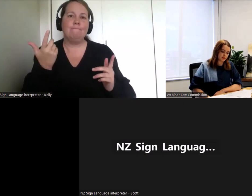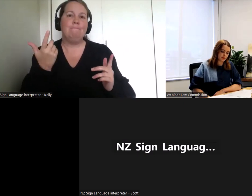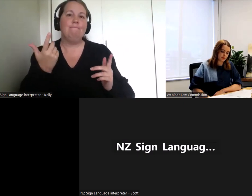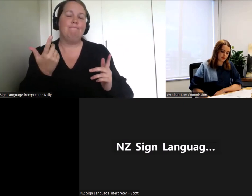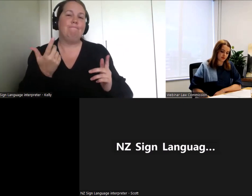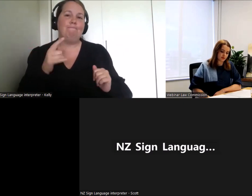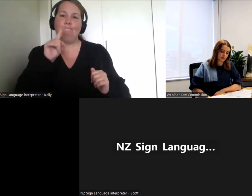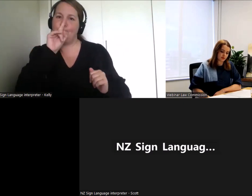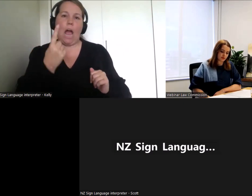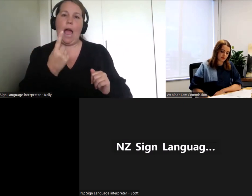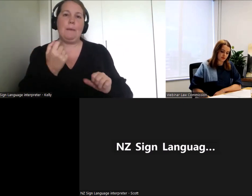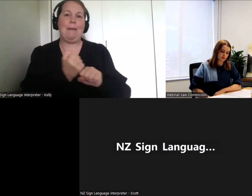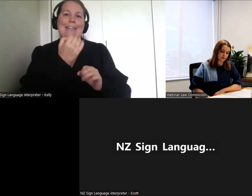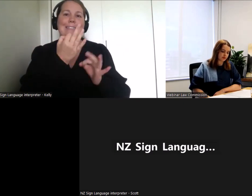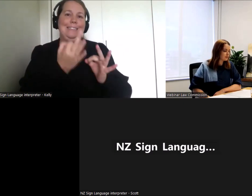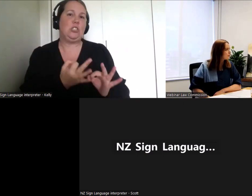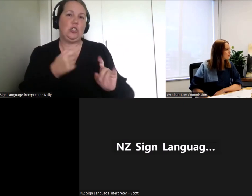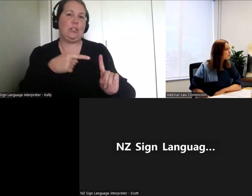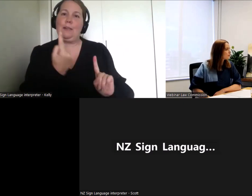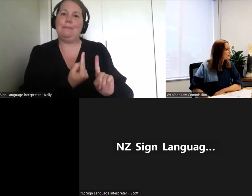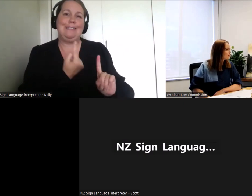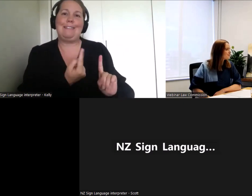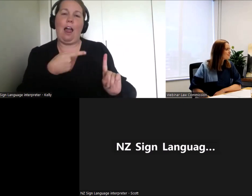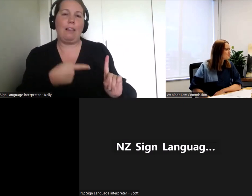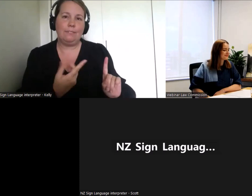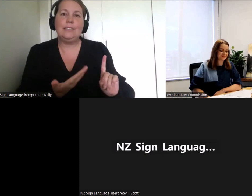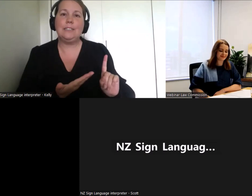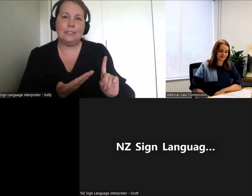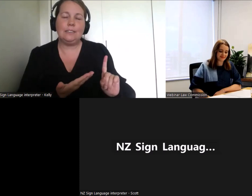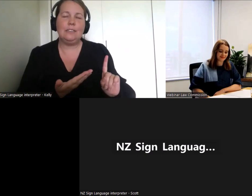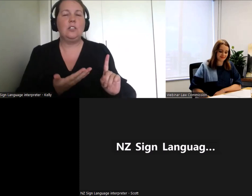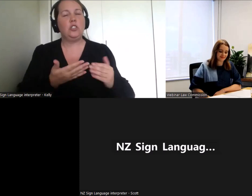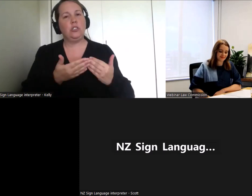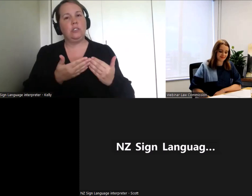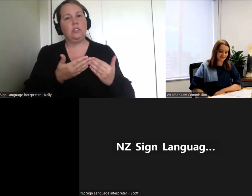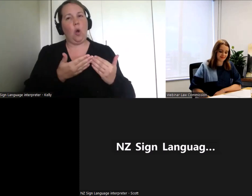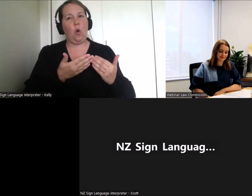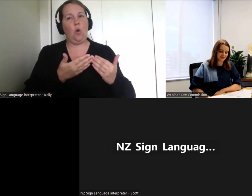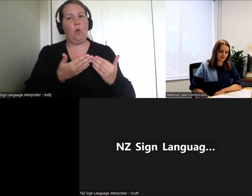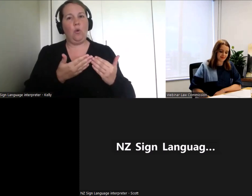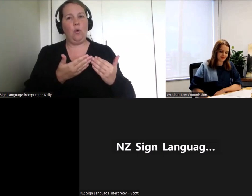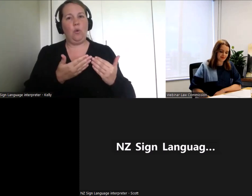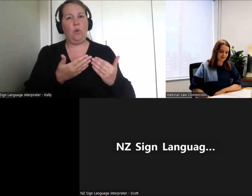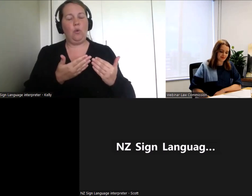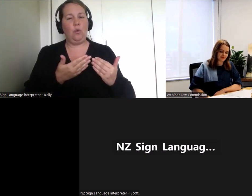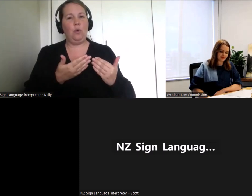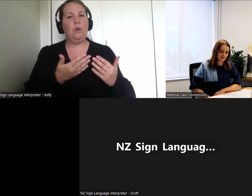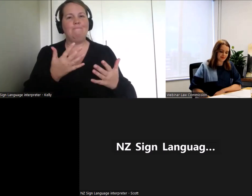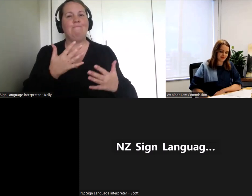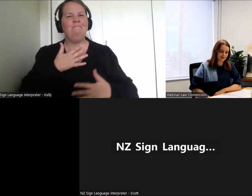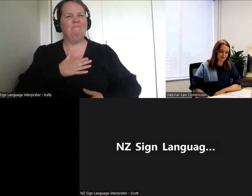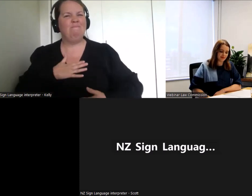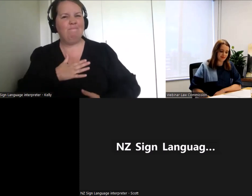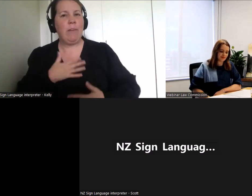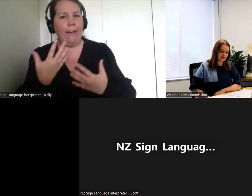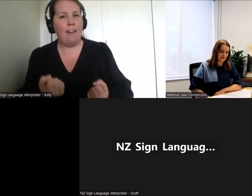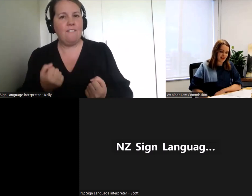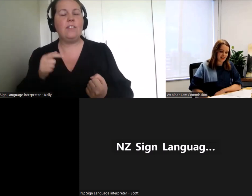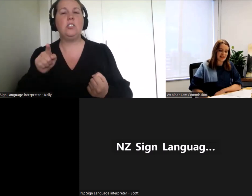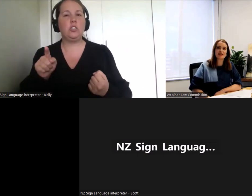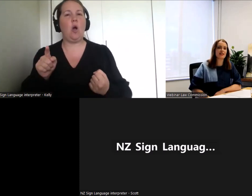you what we're going to conclude yet because we haven't got to that part of the review, but we are definitely looking at that type of issue.